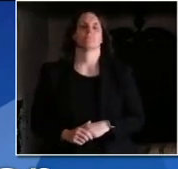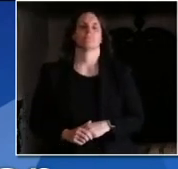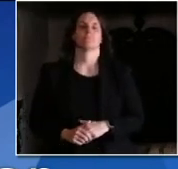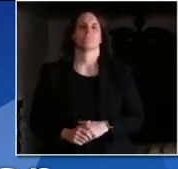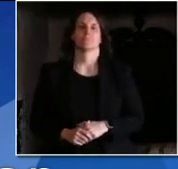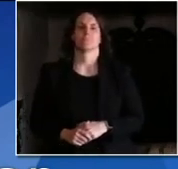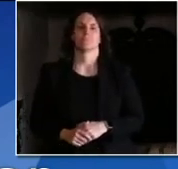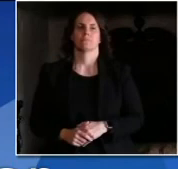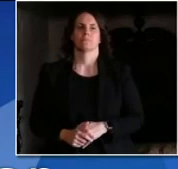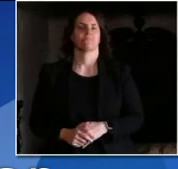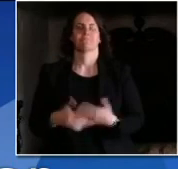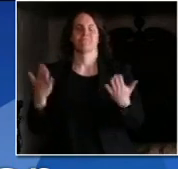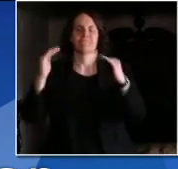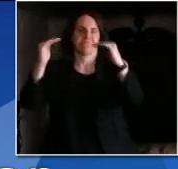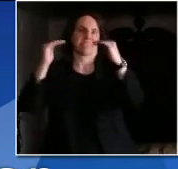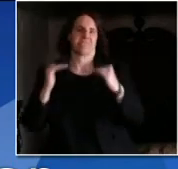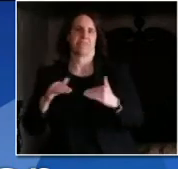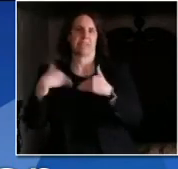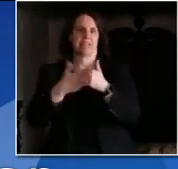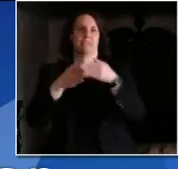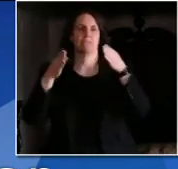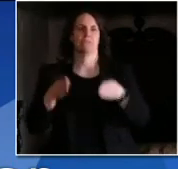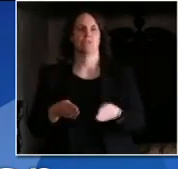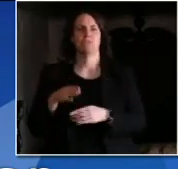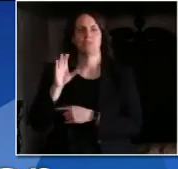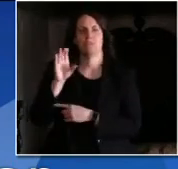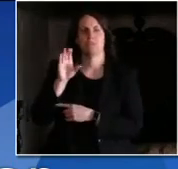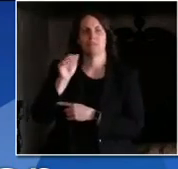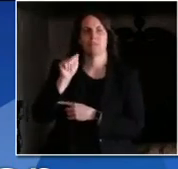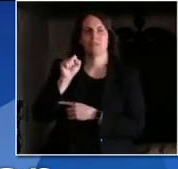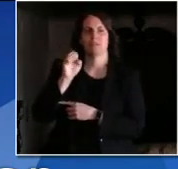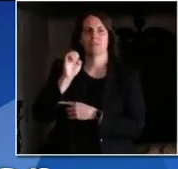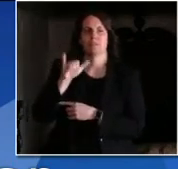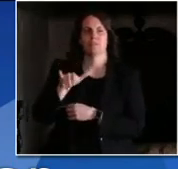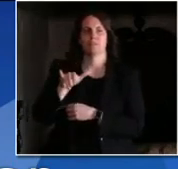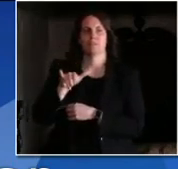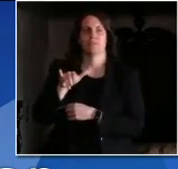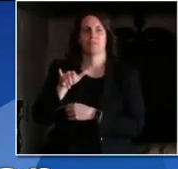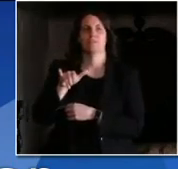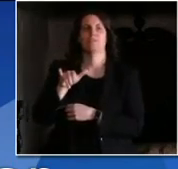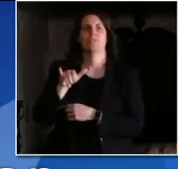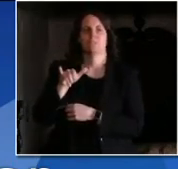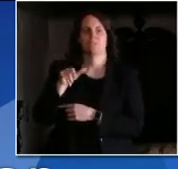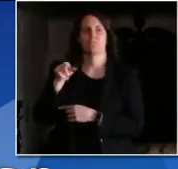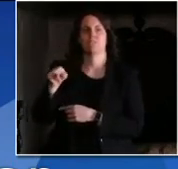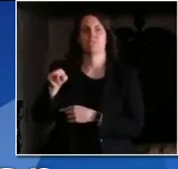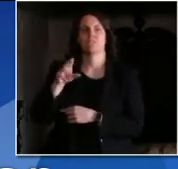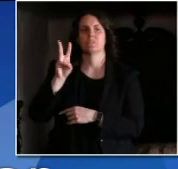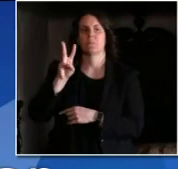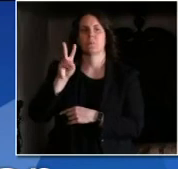Okay we'll move on and then to Casey Nelson from WTAQ-TV in Green Bay. Casey?